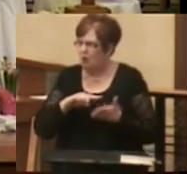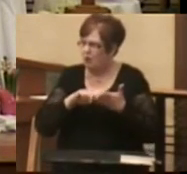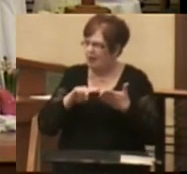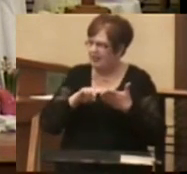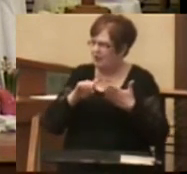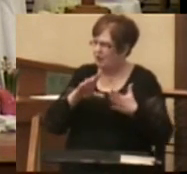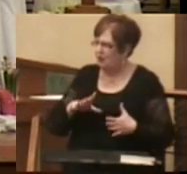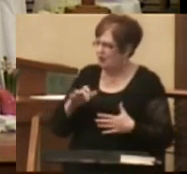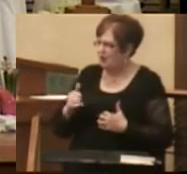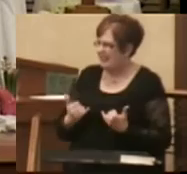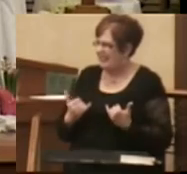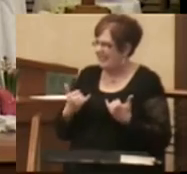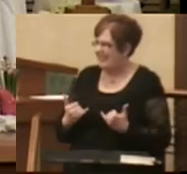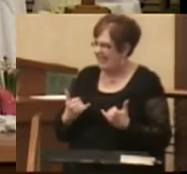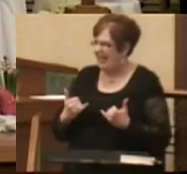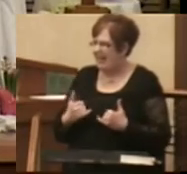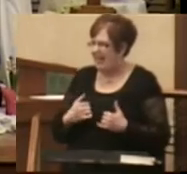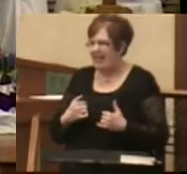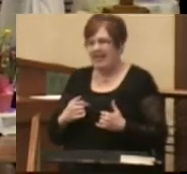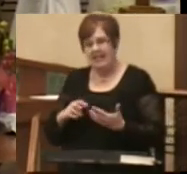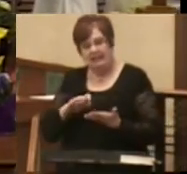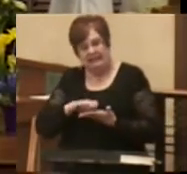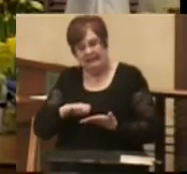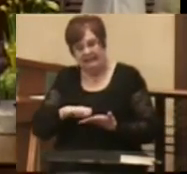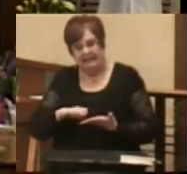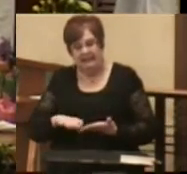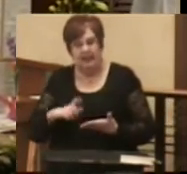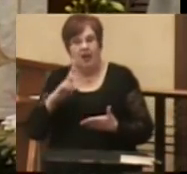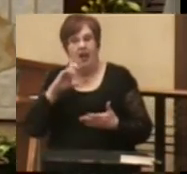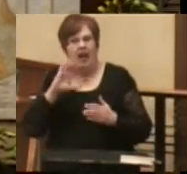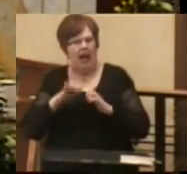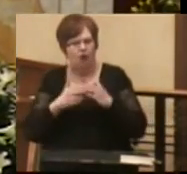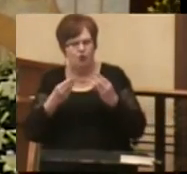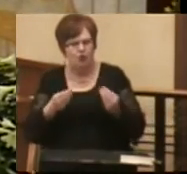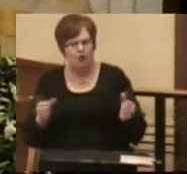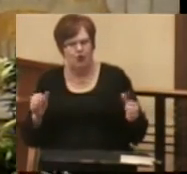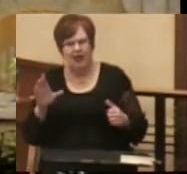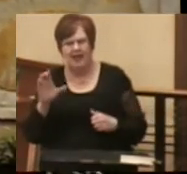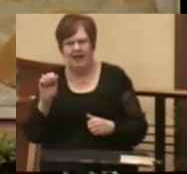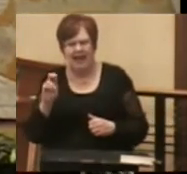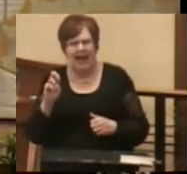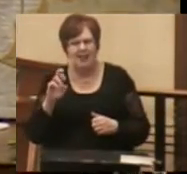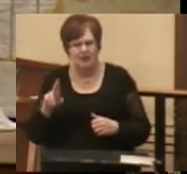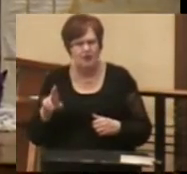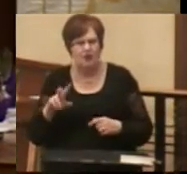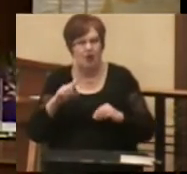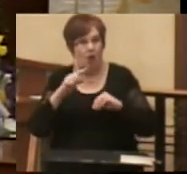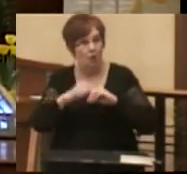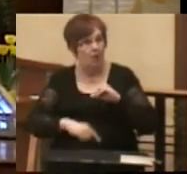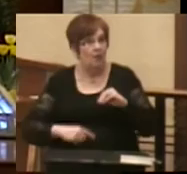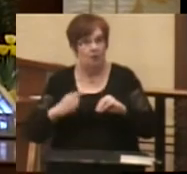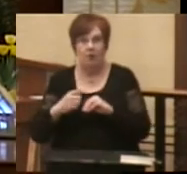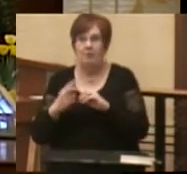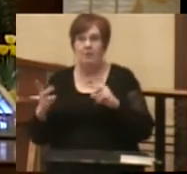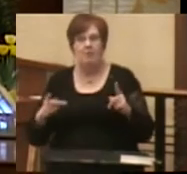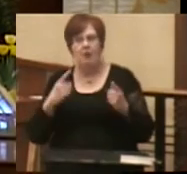came up with a definitive cure for cancer, would not there be a global acclamation?